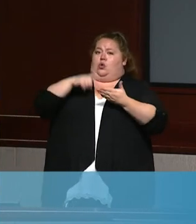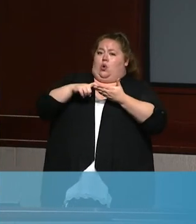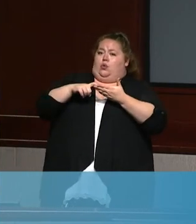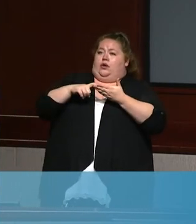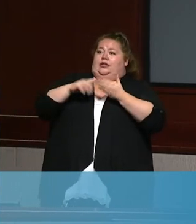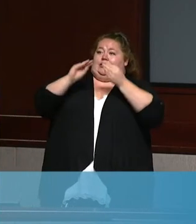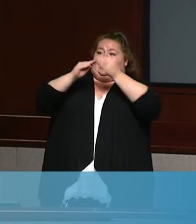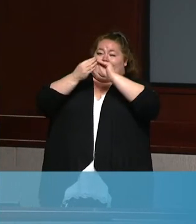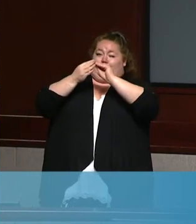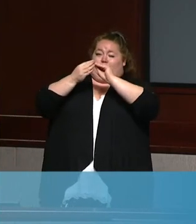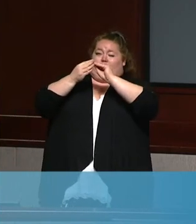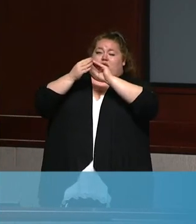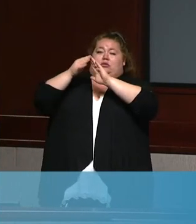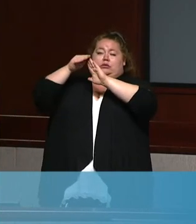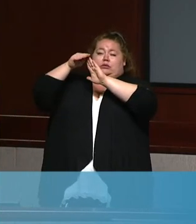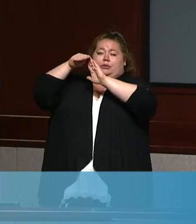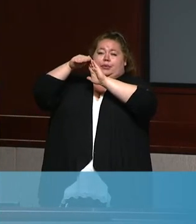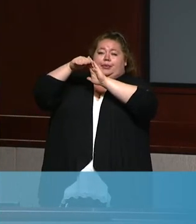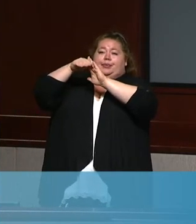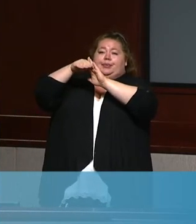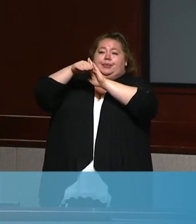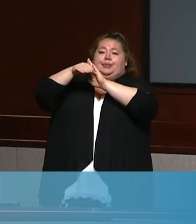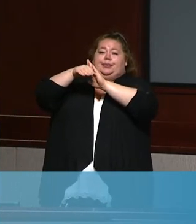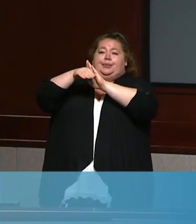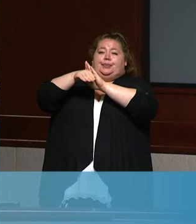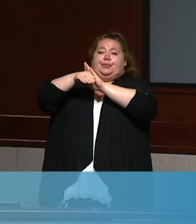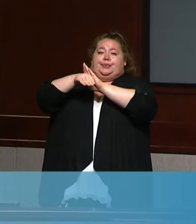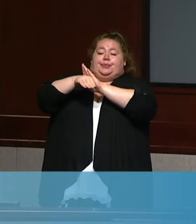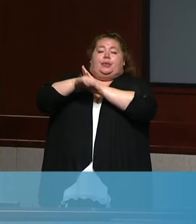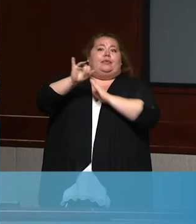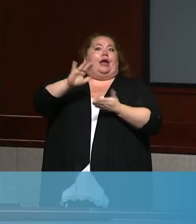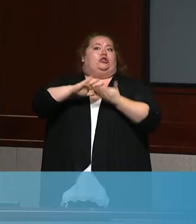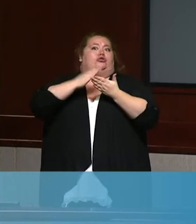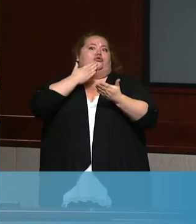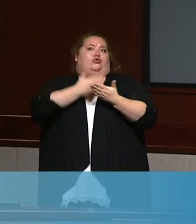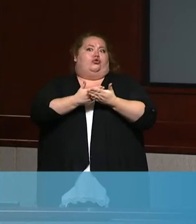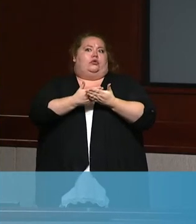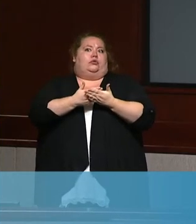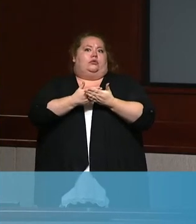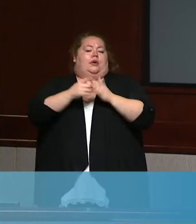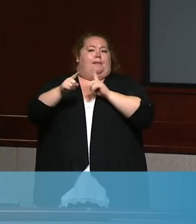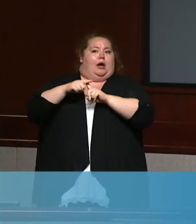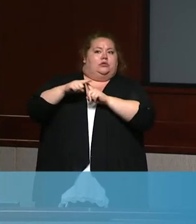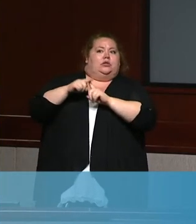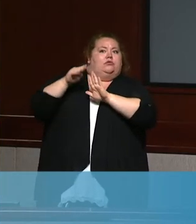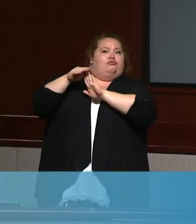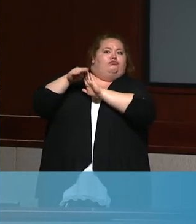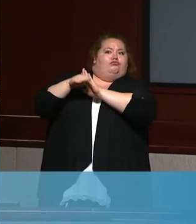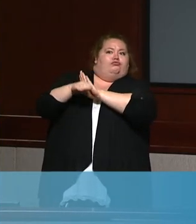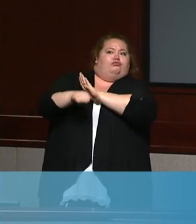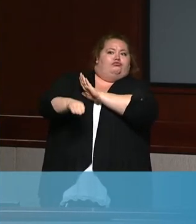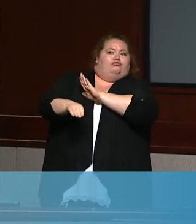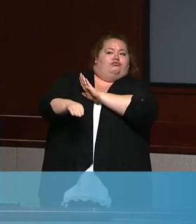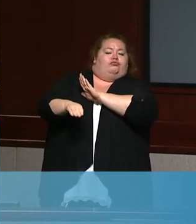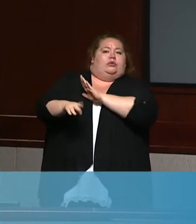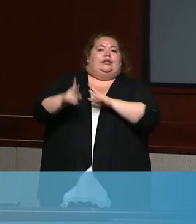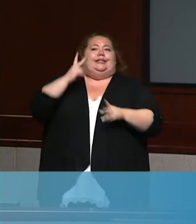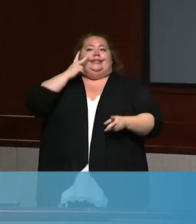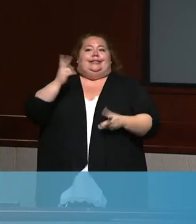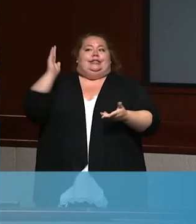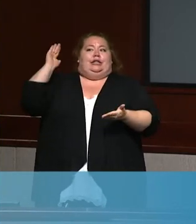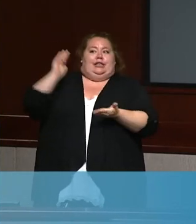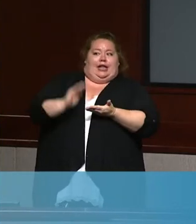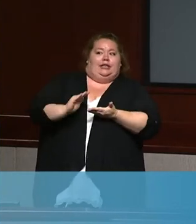numbers, on the metrics. That's a good thing. We've been seeing some decreased average daily